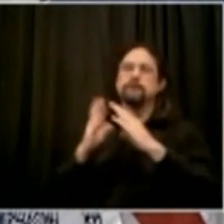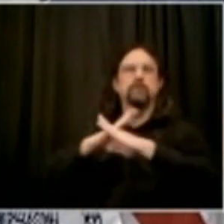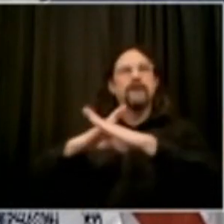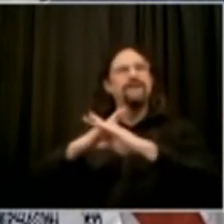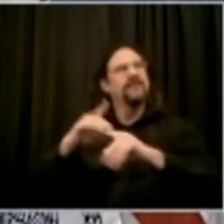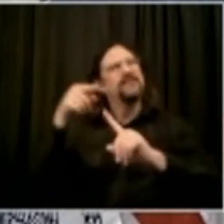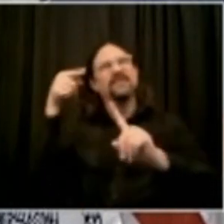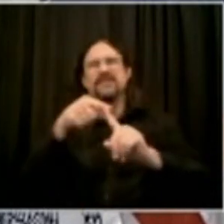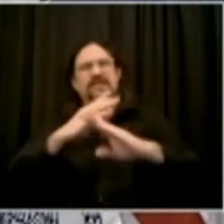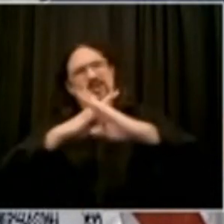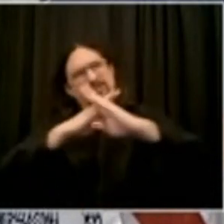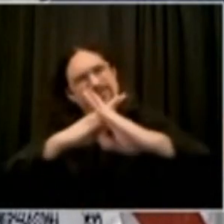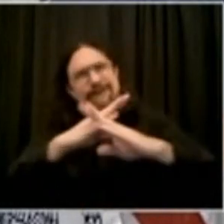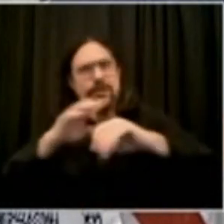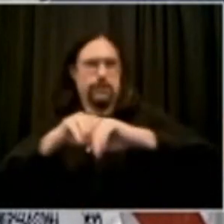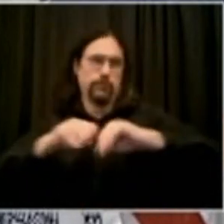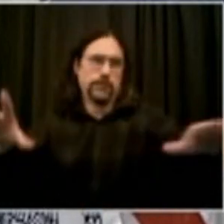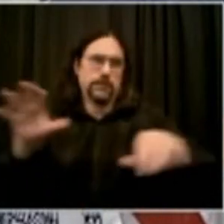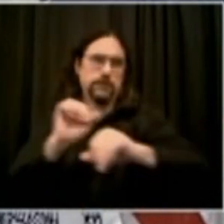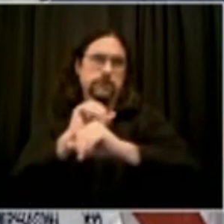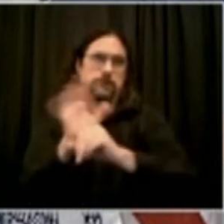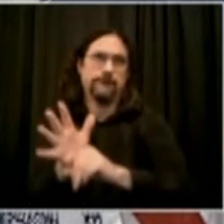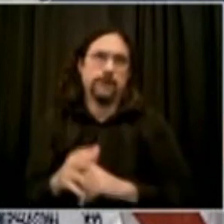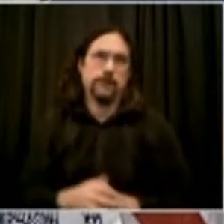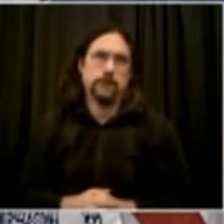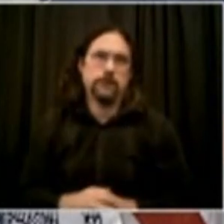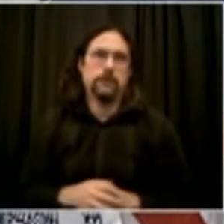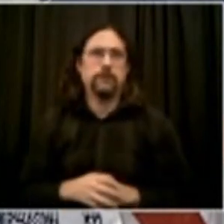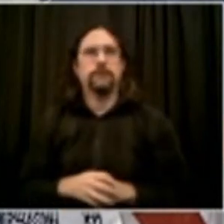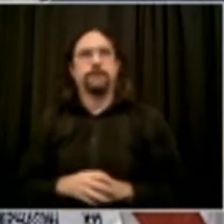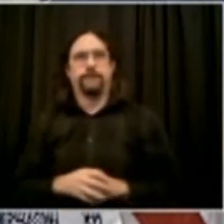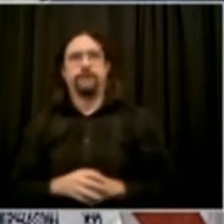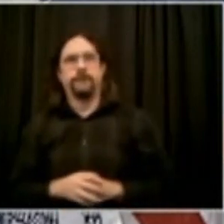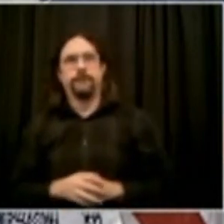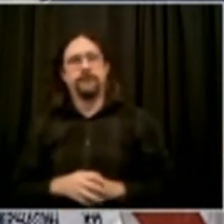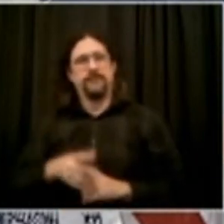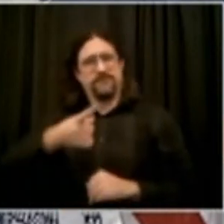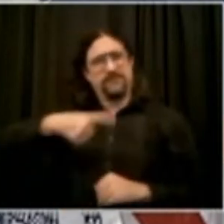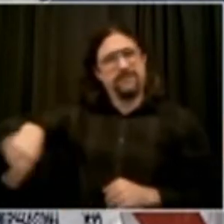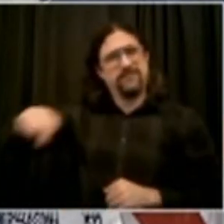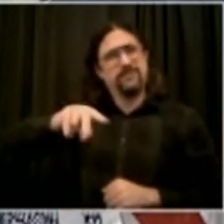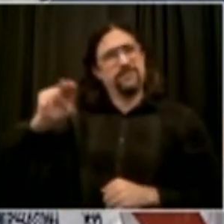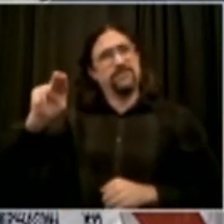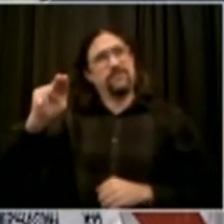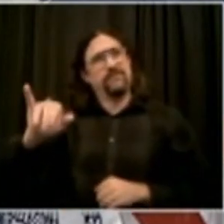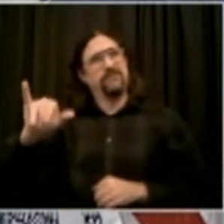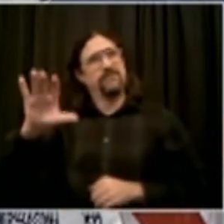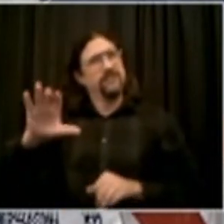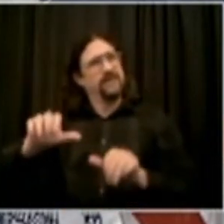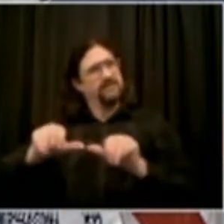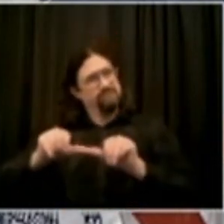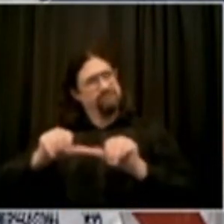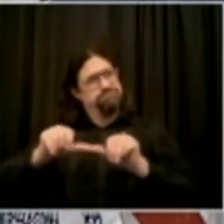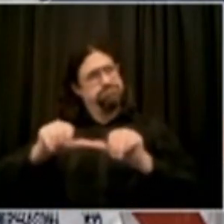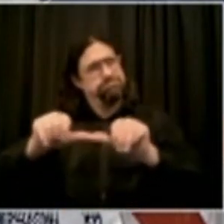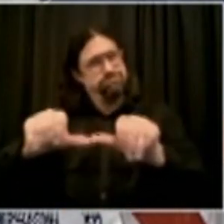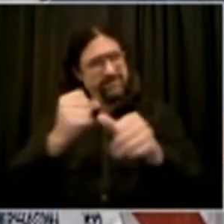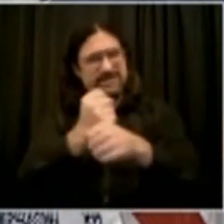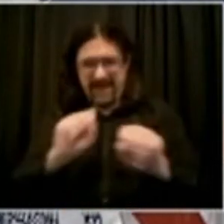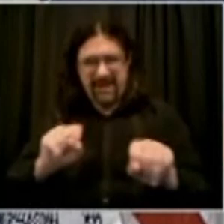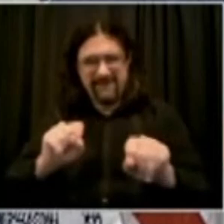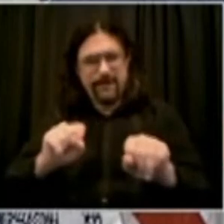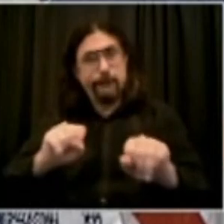who need to safely separate, we're also very keenly aware of folks traveling in or New Yorkers have been to one of the 35 states where there are problems coming back.